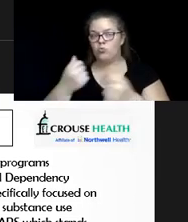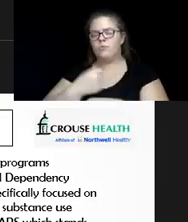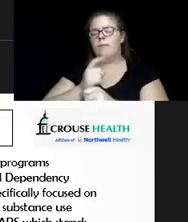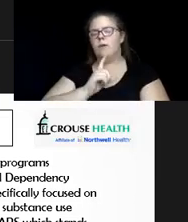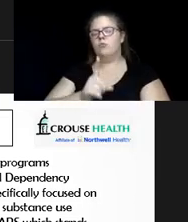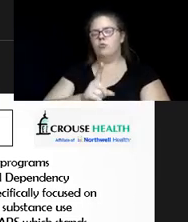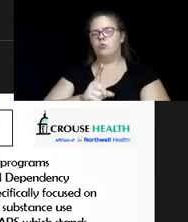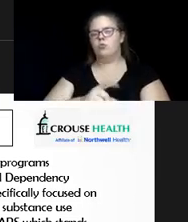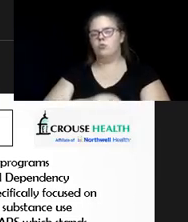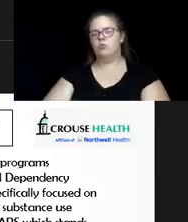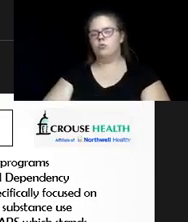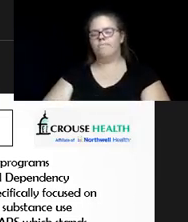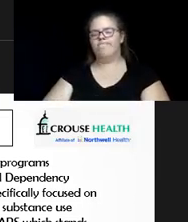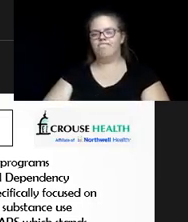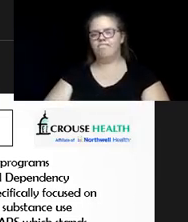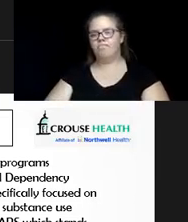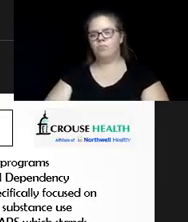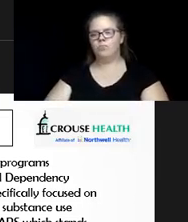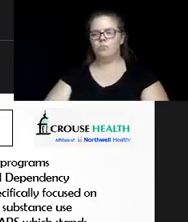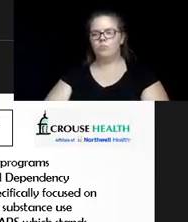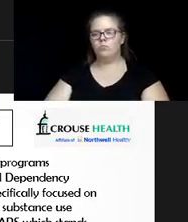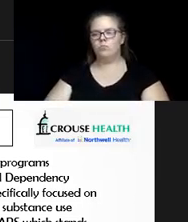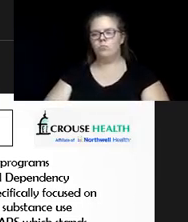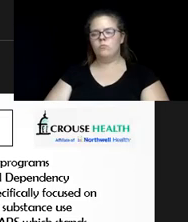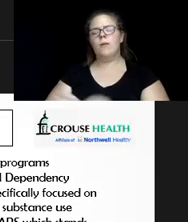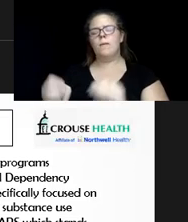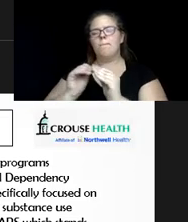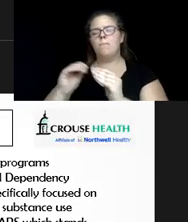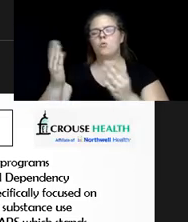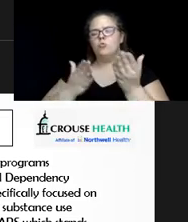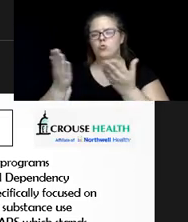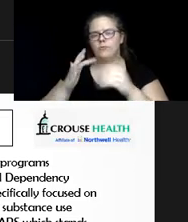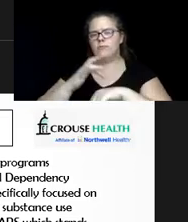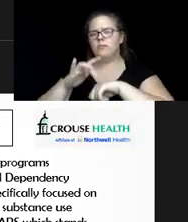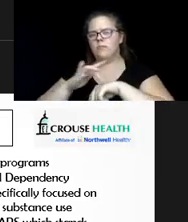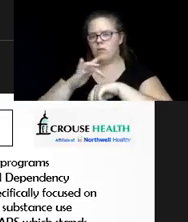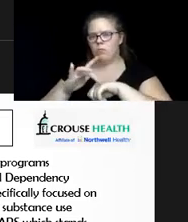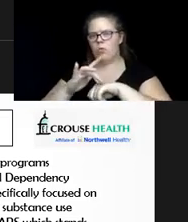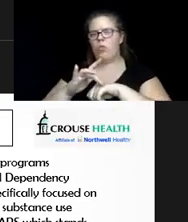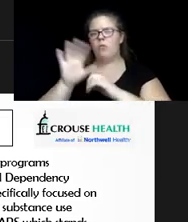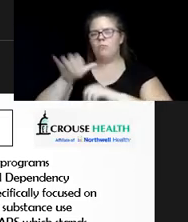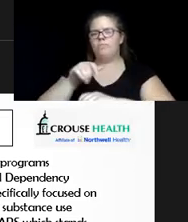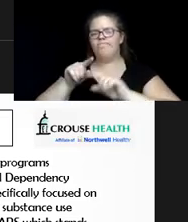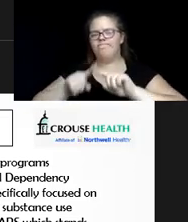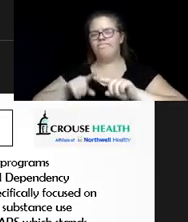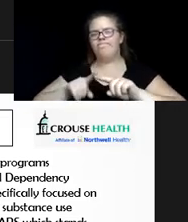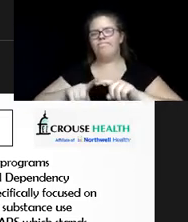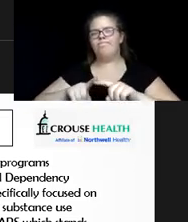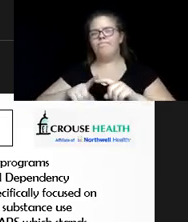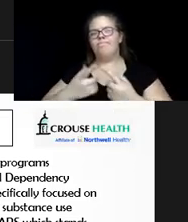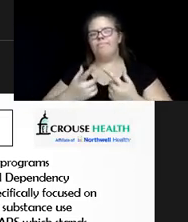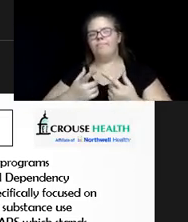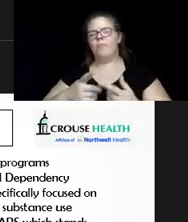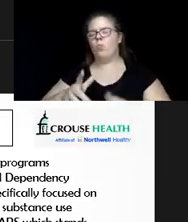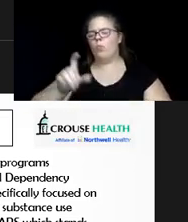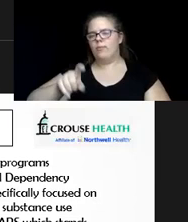that the most services are available based on whatever we're able to do right